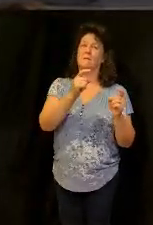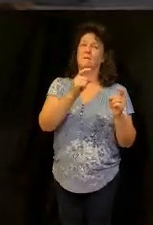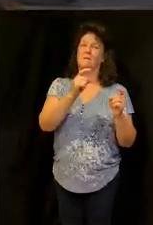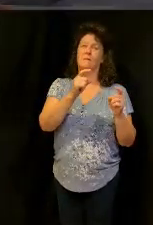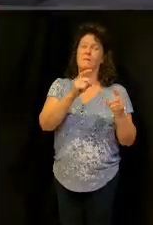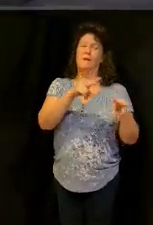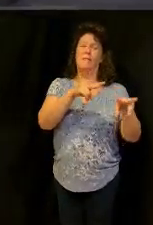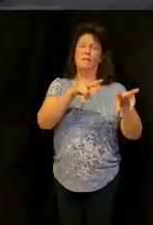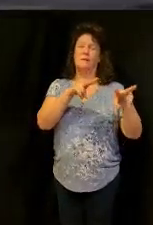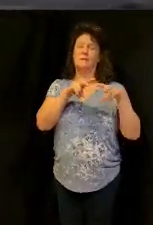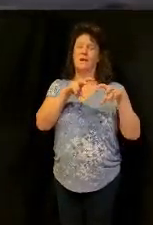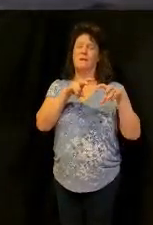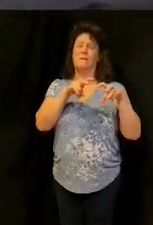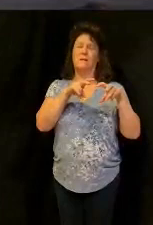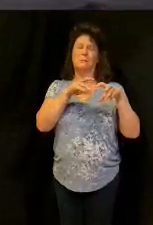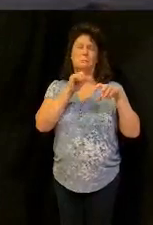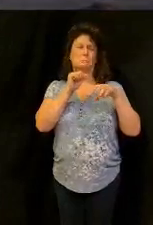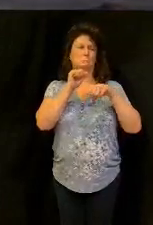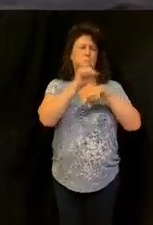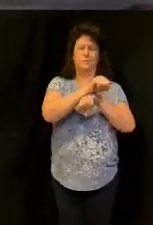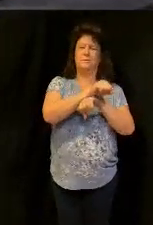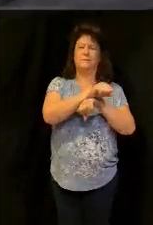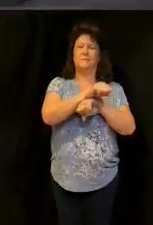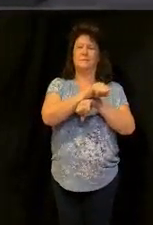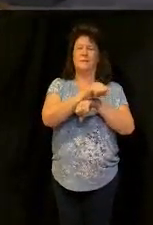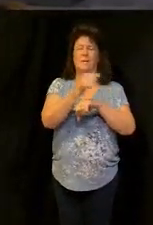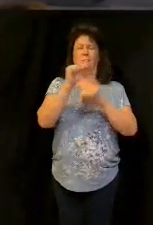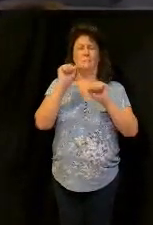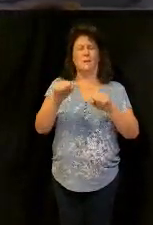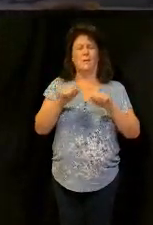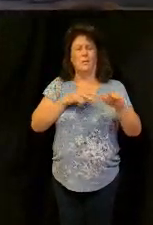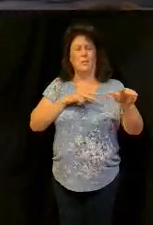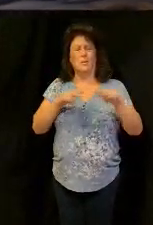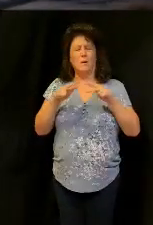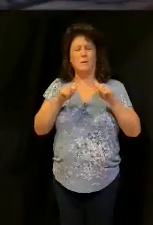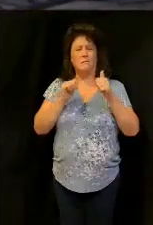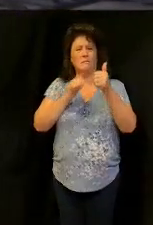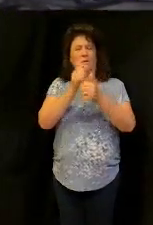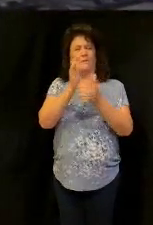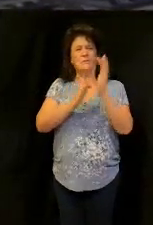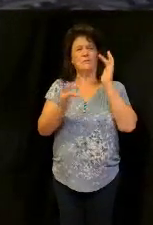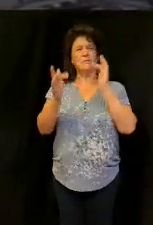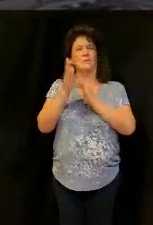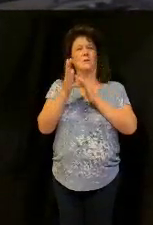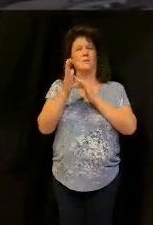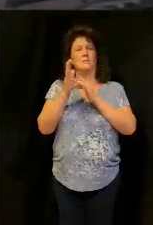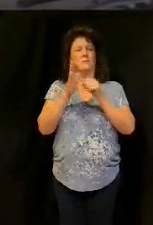out of life which is the root of all evil that way I can walk and follow Jesus to my fullest potential